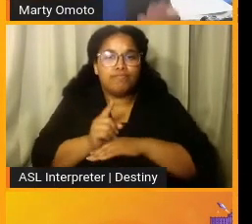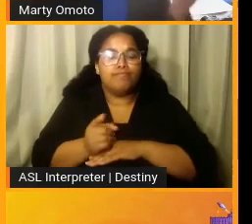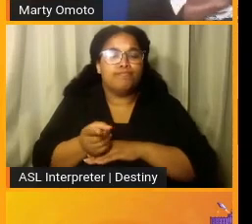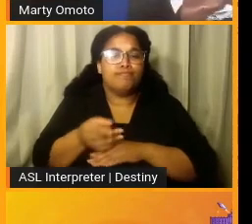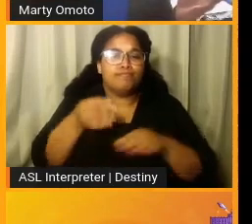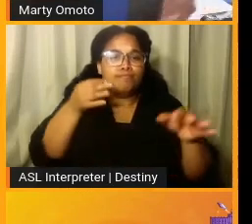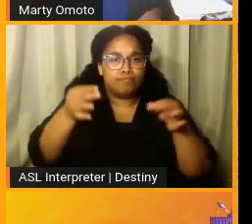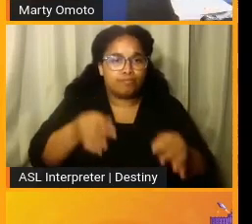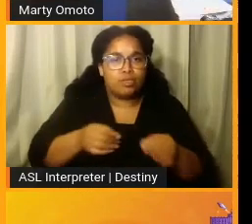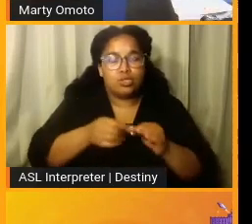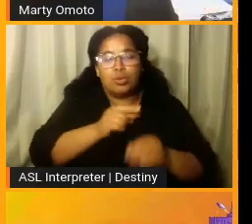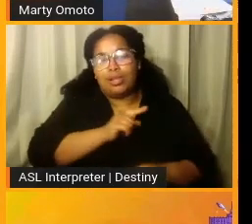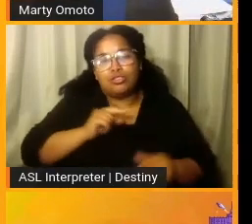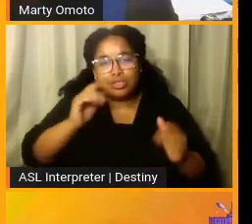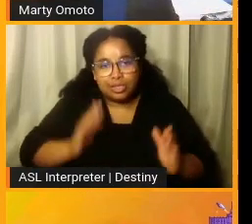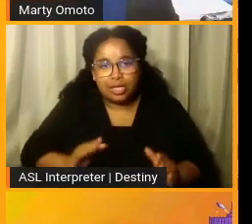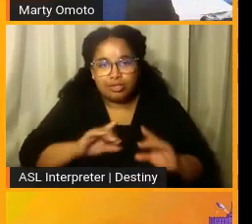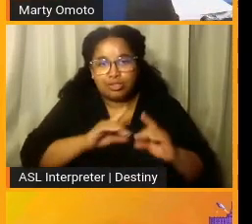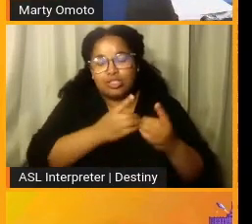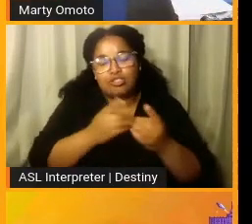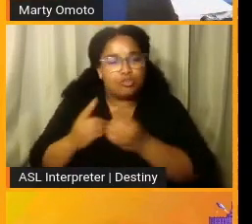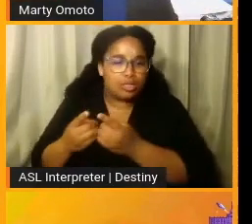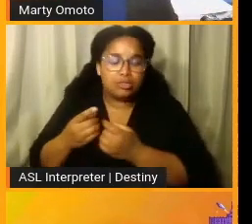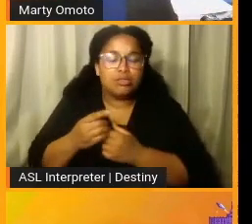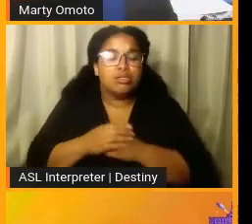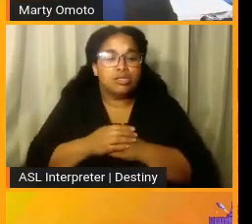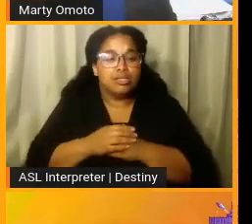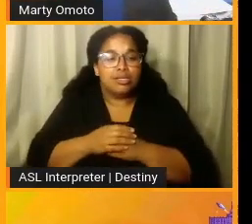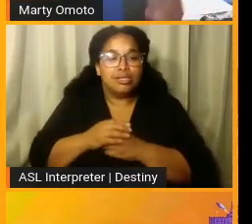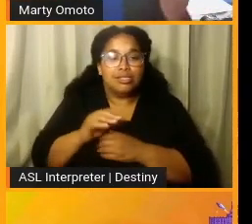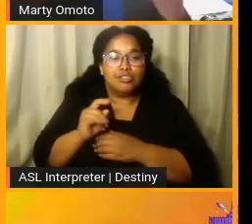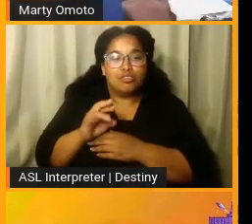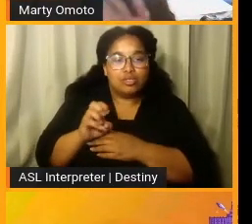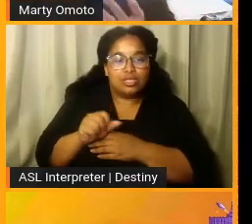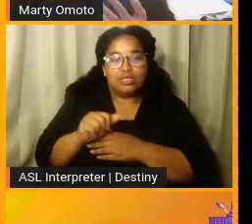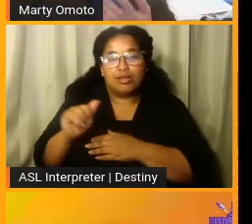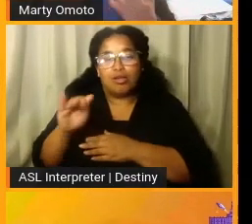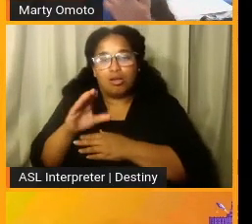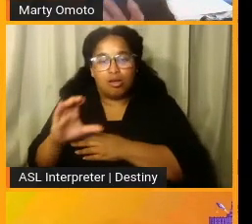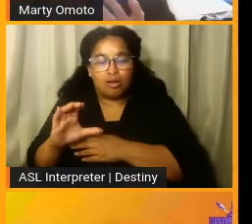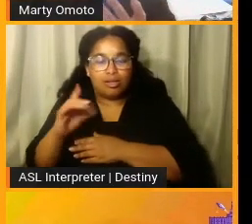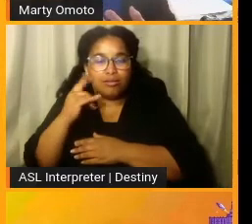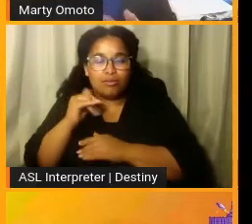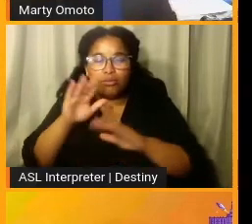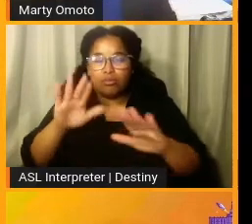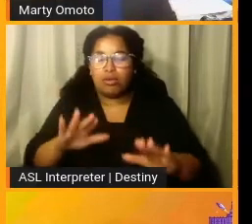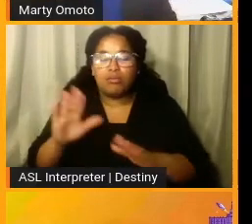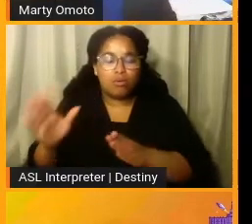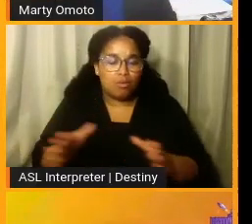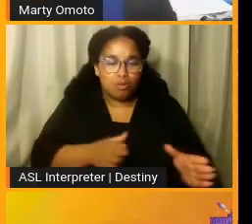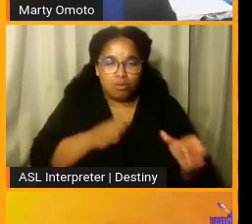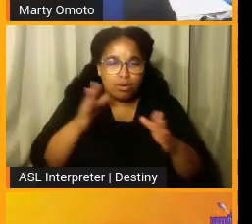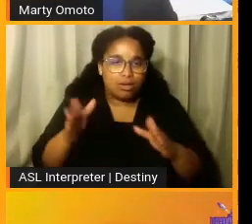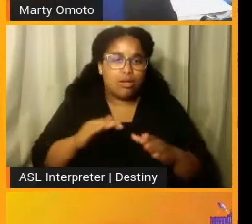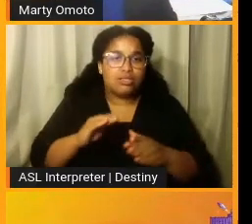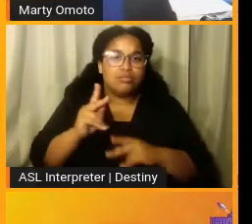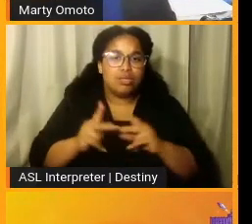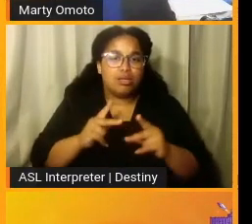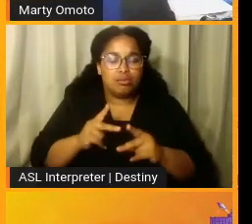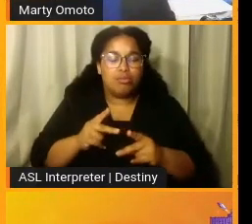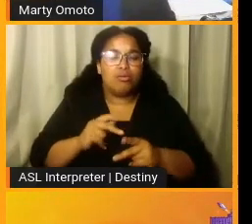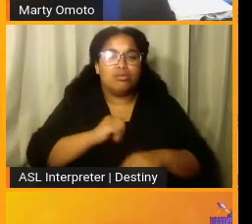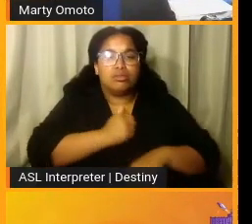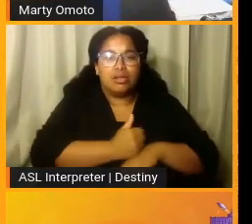legislators in the districts. And again, Teresa and our California and others were good about organizing people to do that, along with CD can.